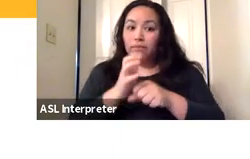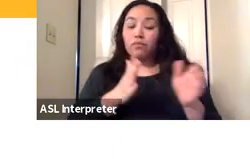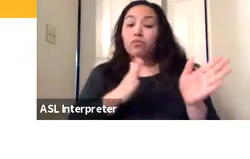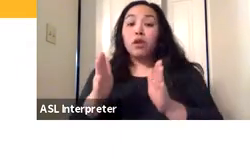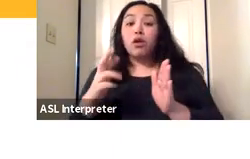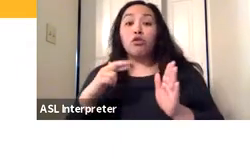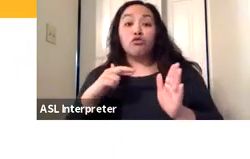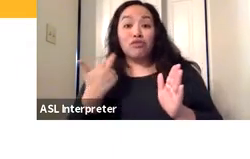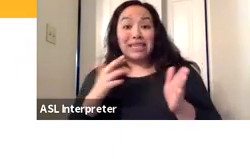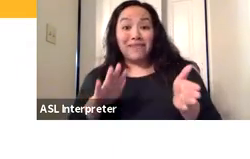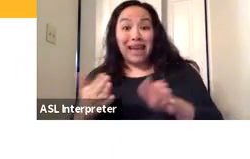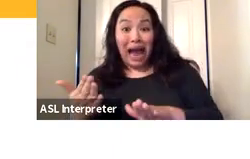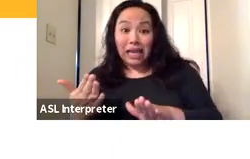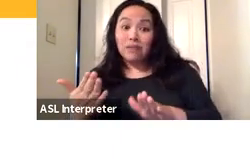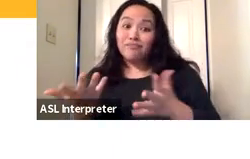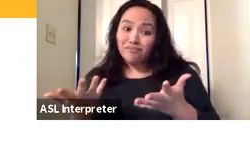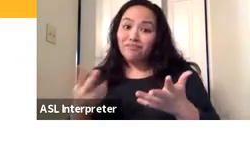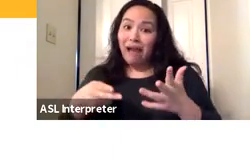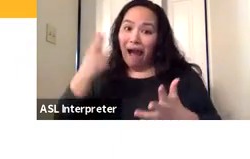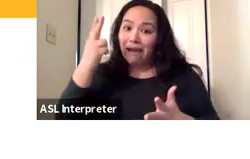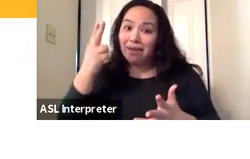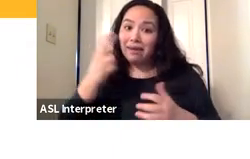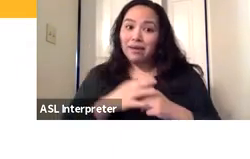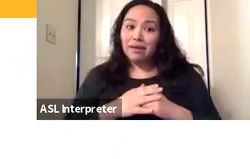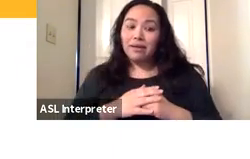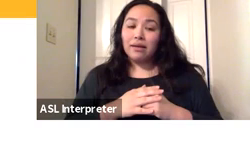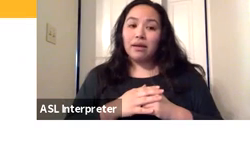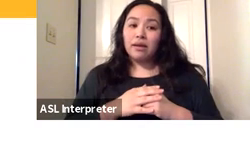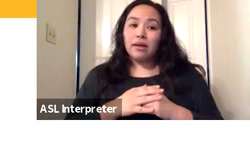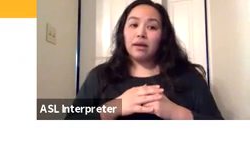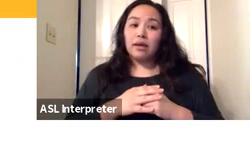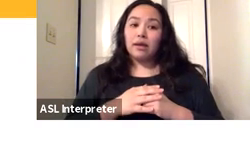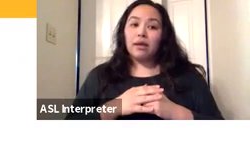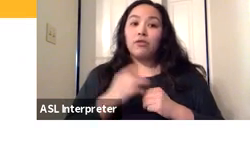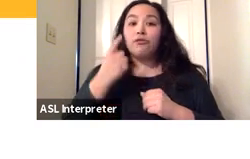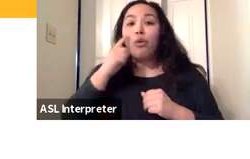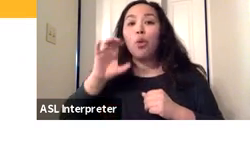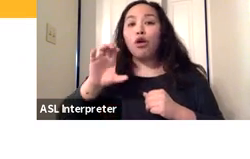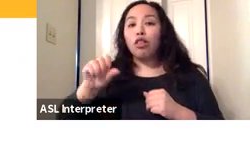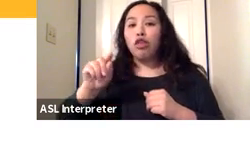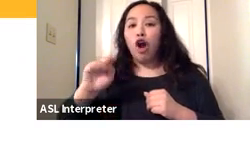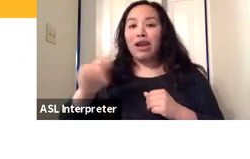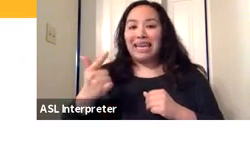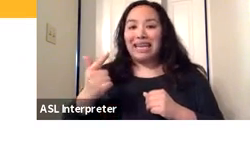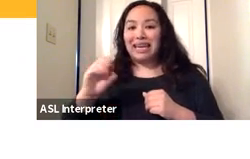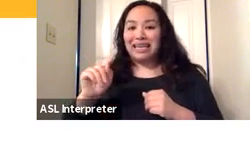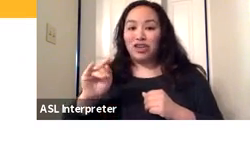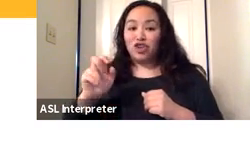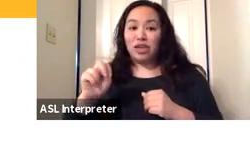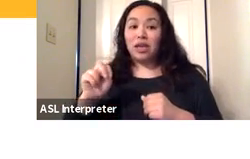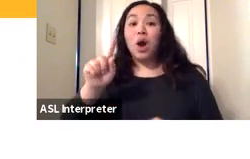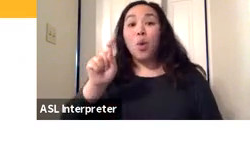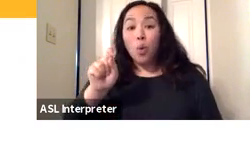pretty high too. Certainly when you compare it to the risk of that clotting condition. One in 664